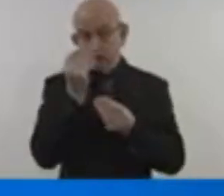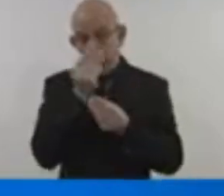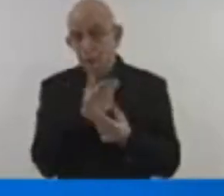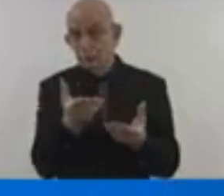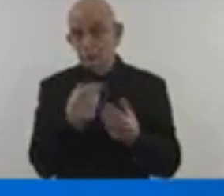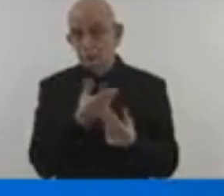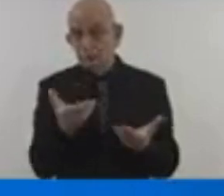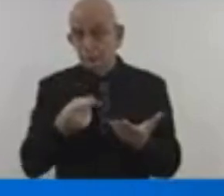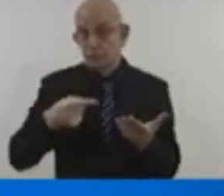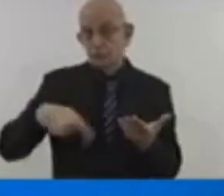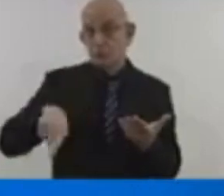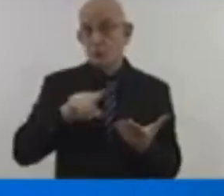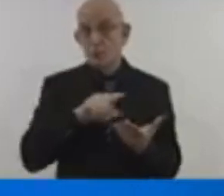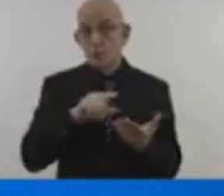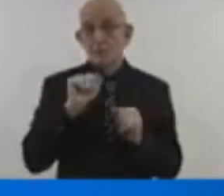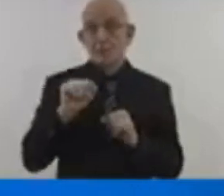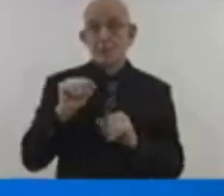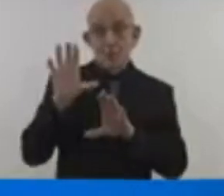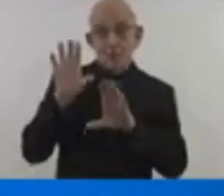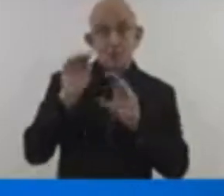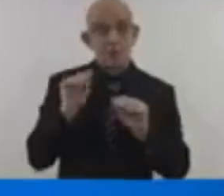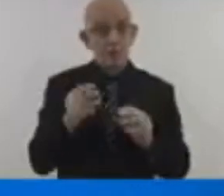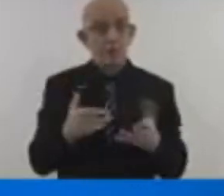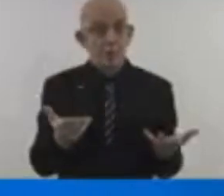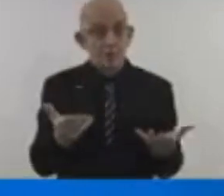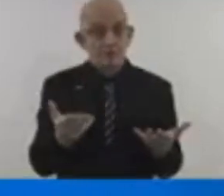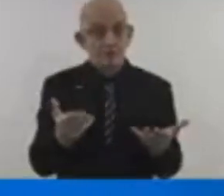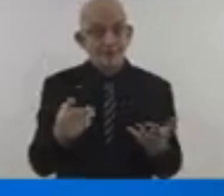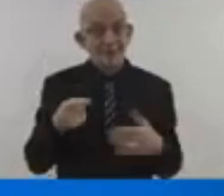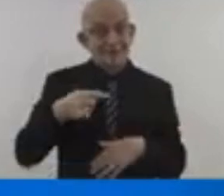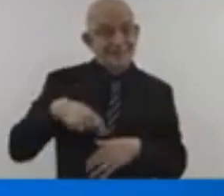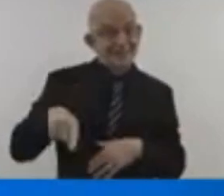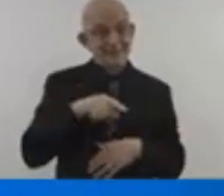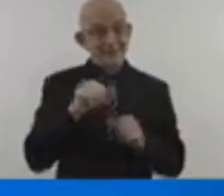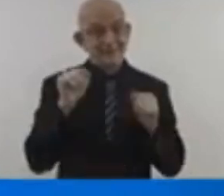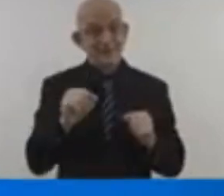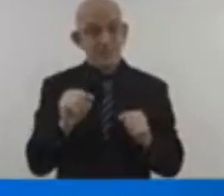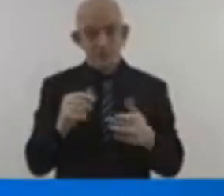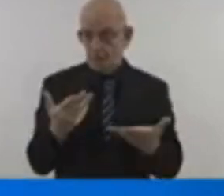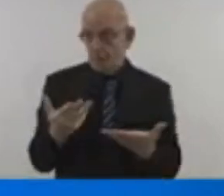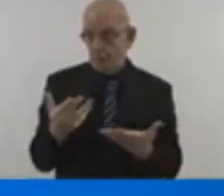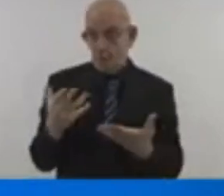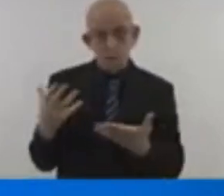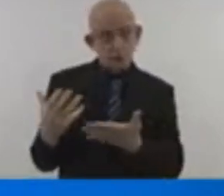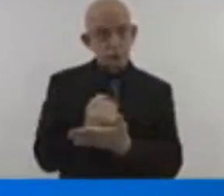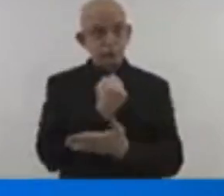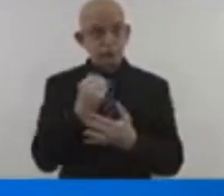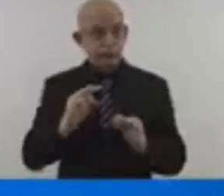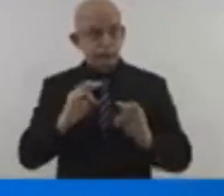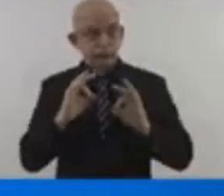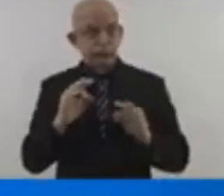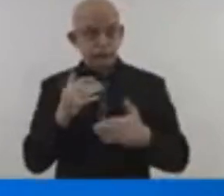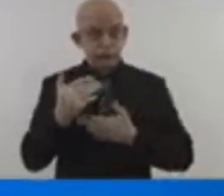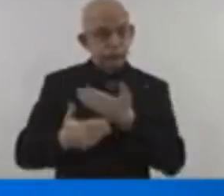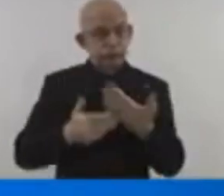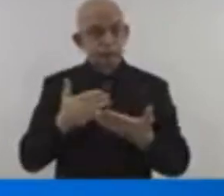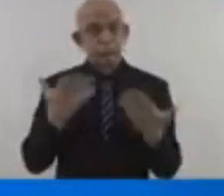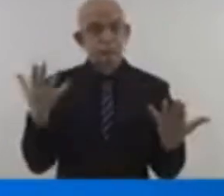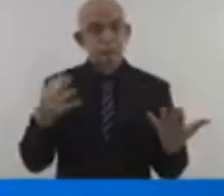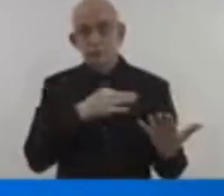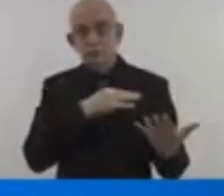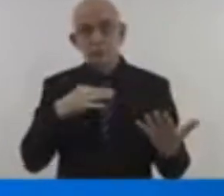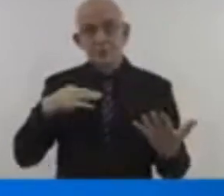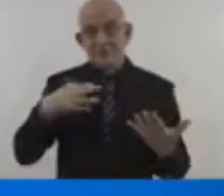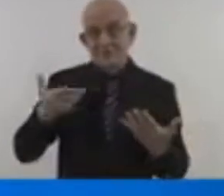private finance. The resources available may seem insufficient, but they can be multiplied with a meaningful